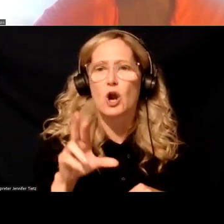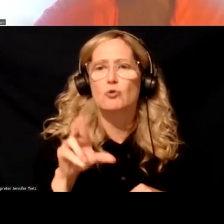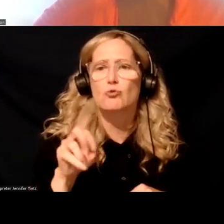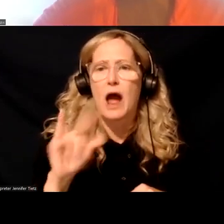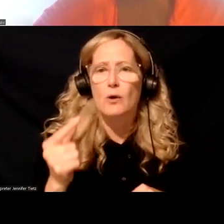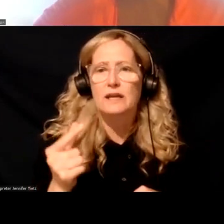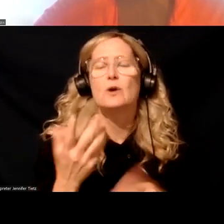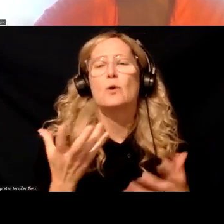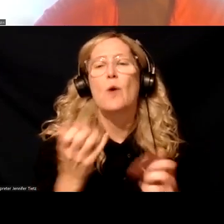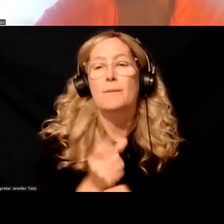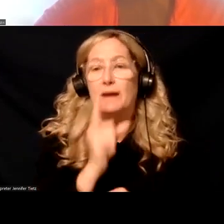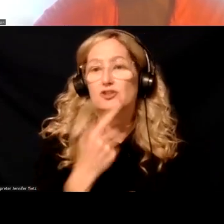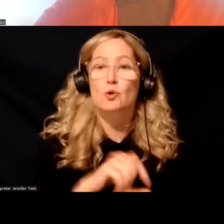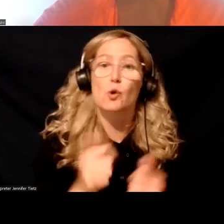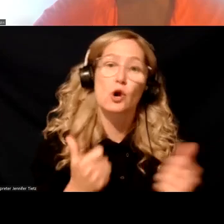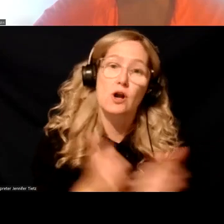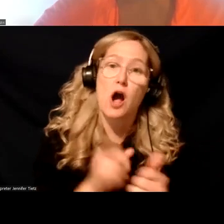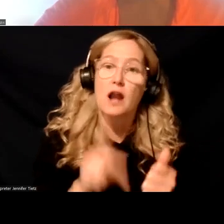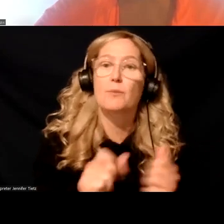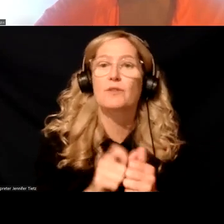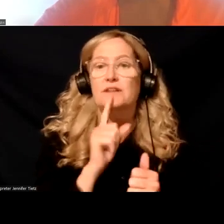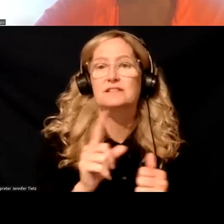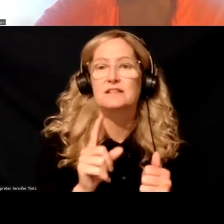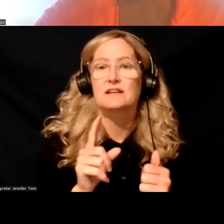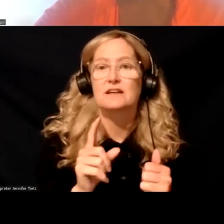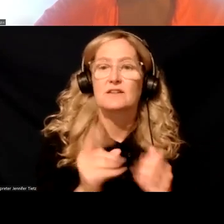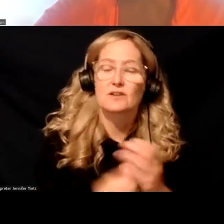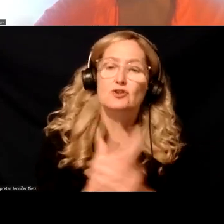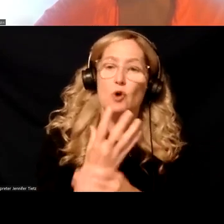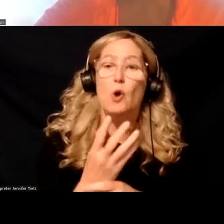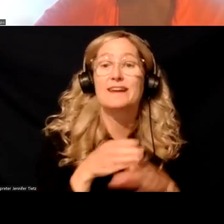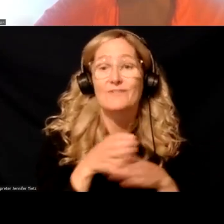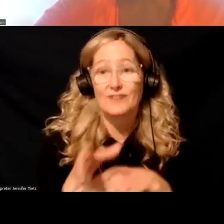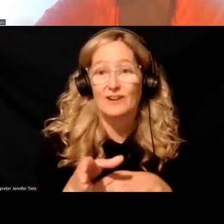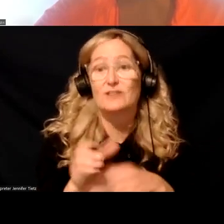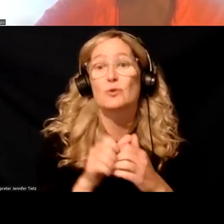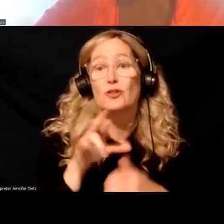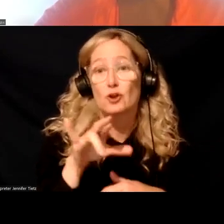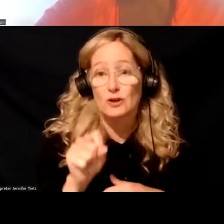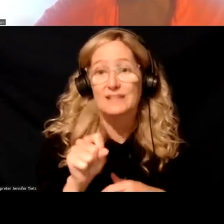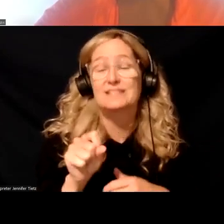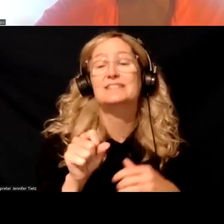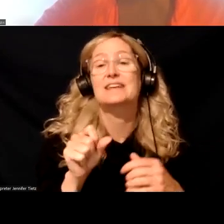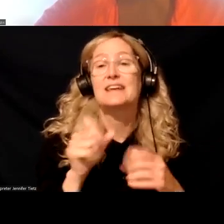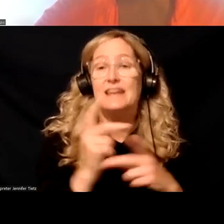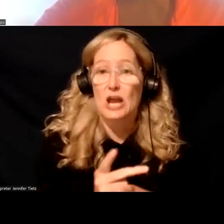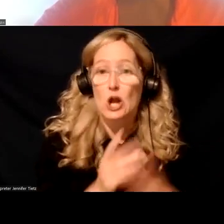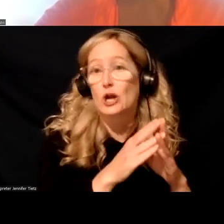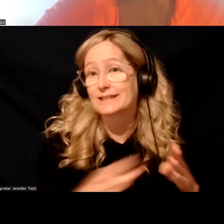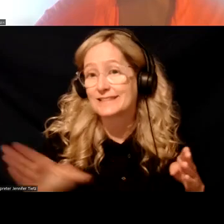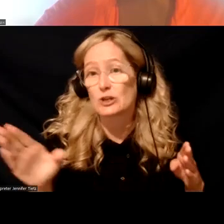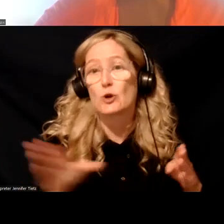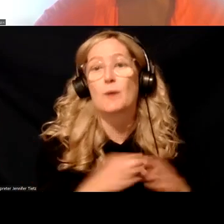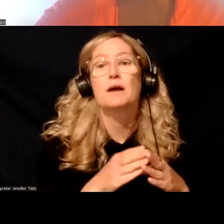want to make sure that we're up to date with this very burgeoning growing field and the crisis care continuum. And, um, we will be assembling